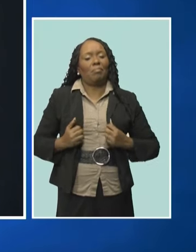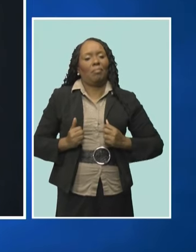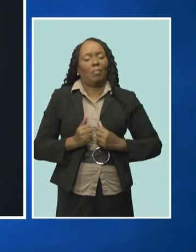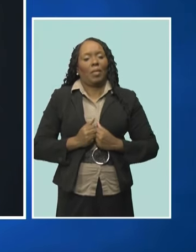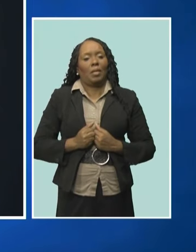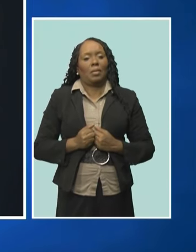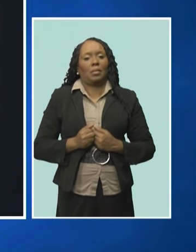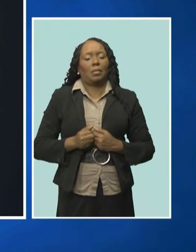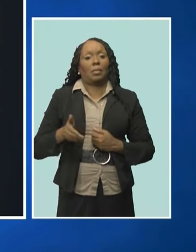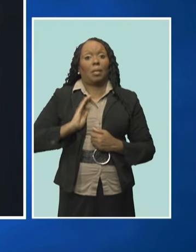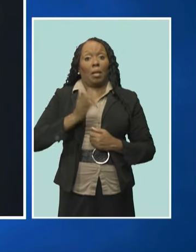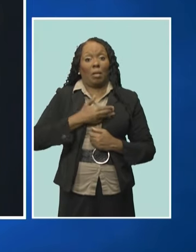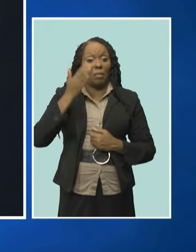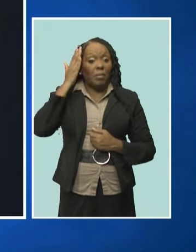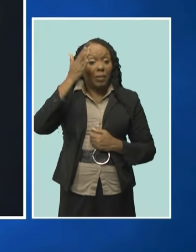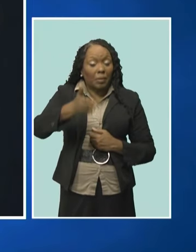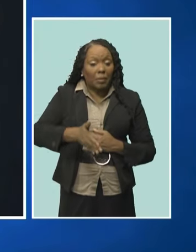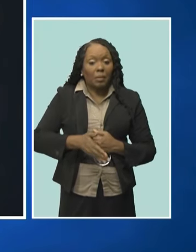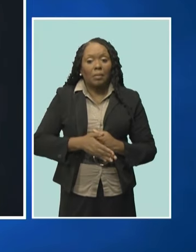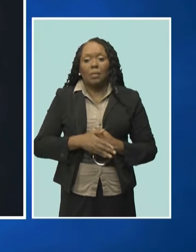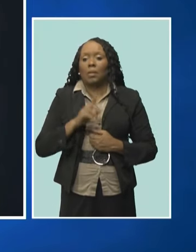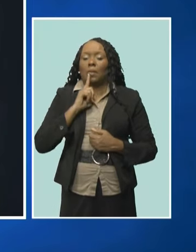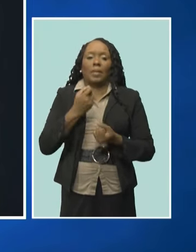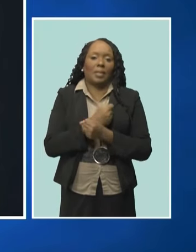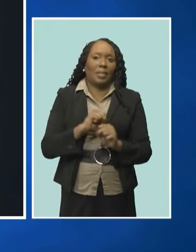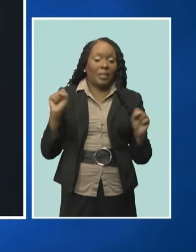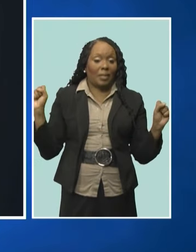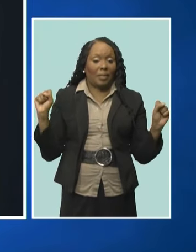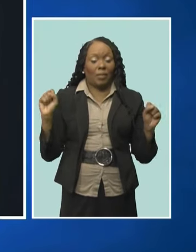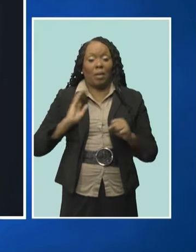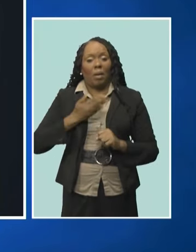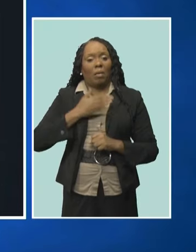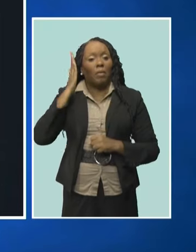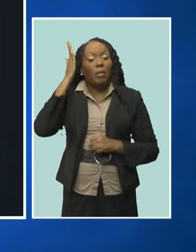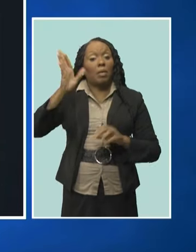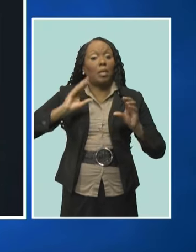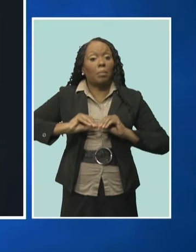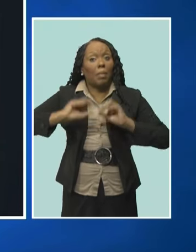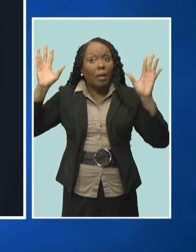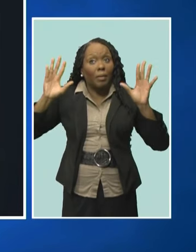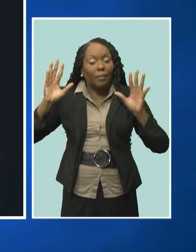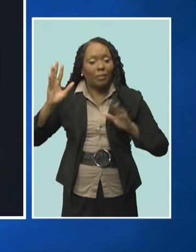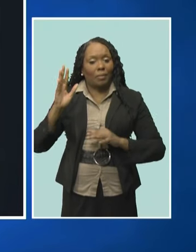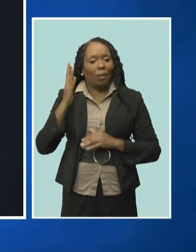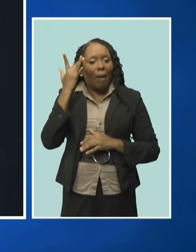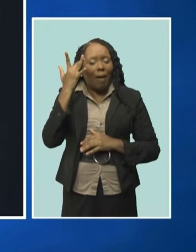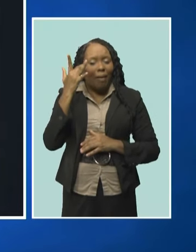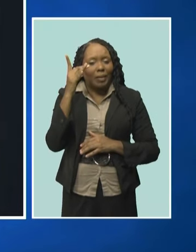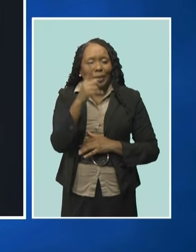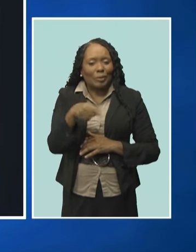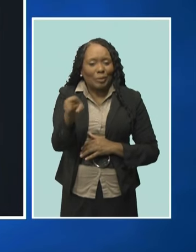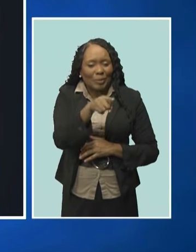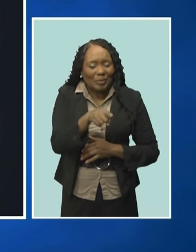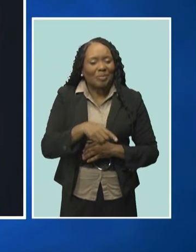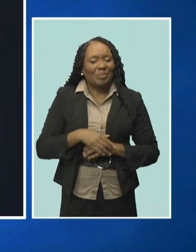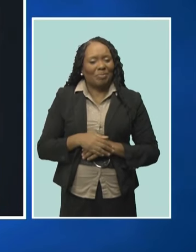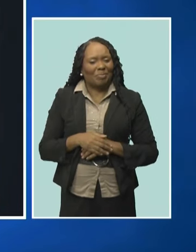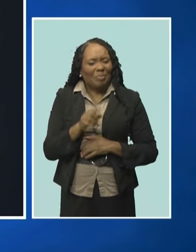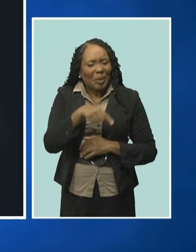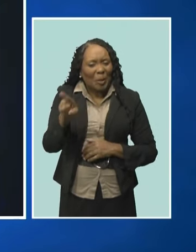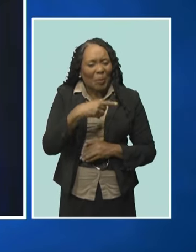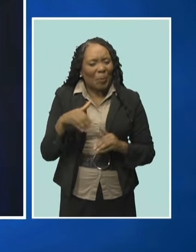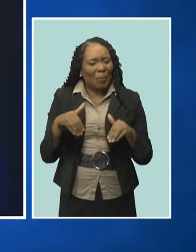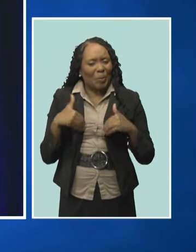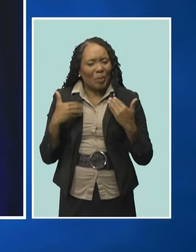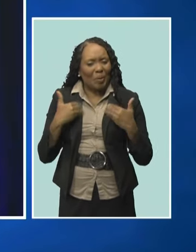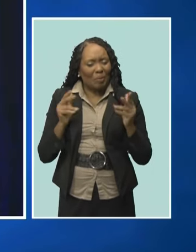our future as a nation, is secure and bright because of you, our youth. You have